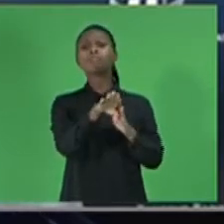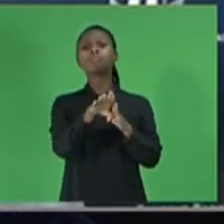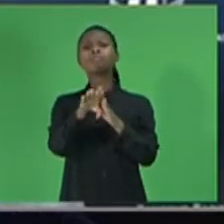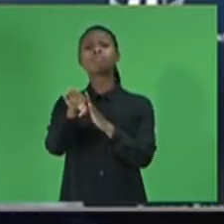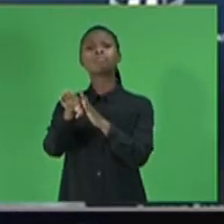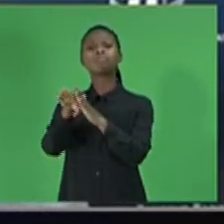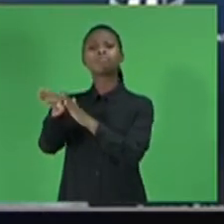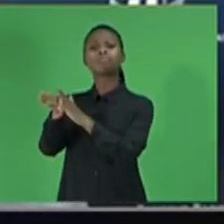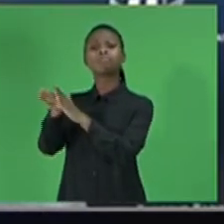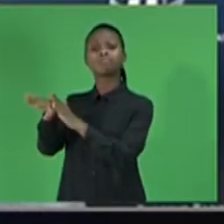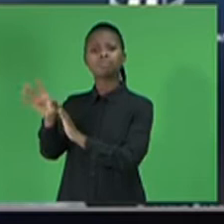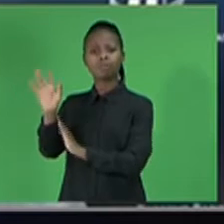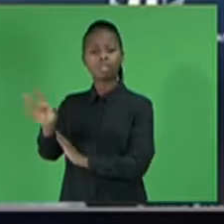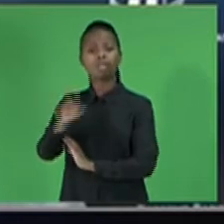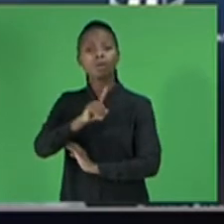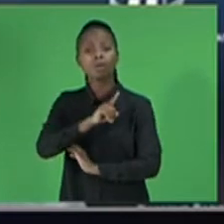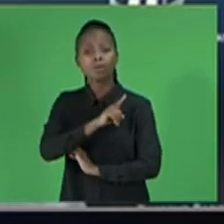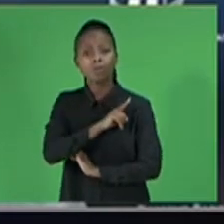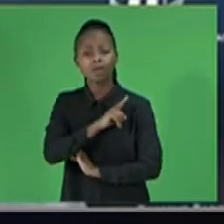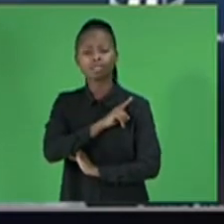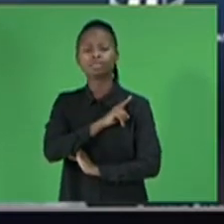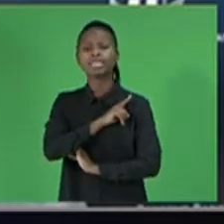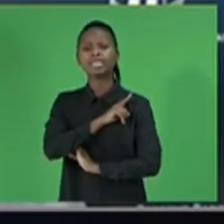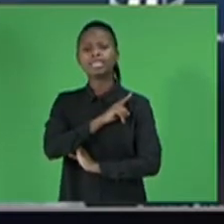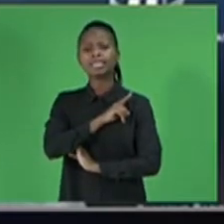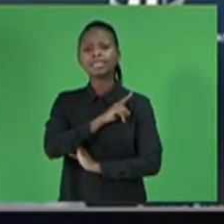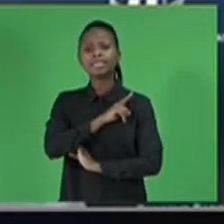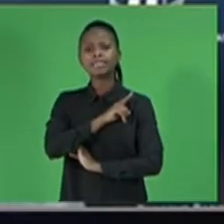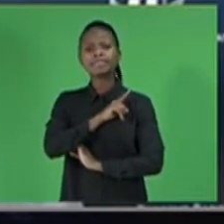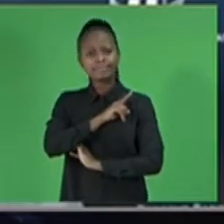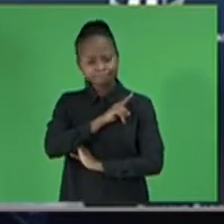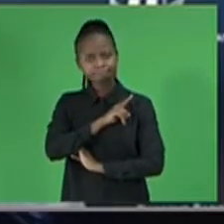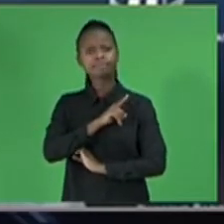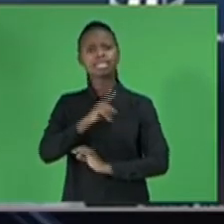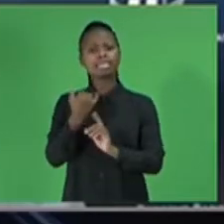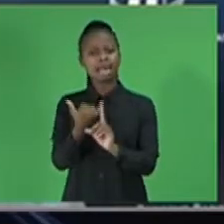in large part due to a slower pace of vaccinations.